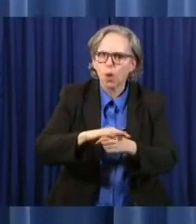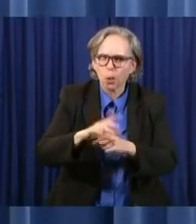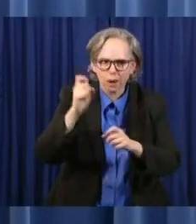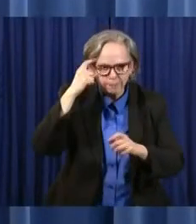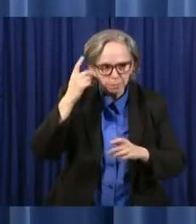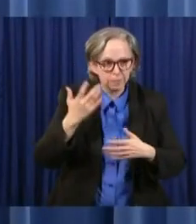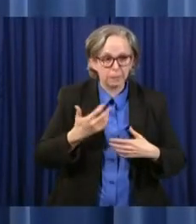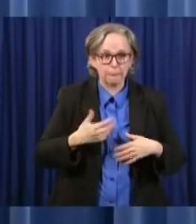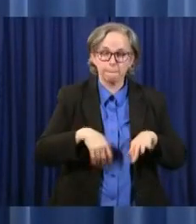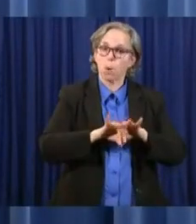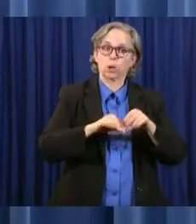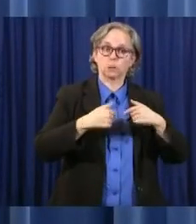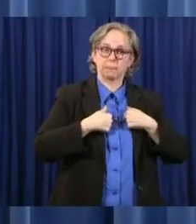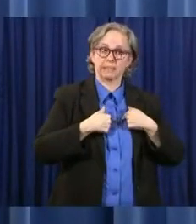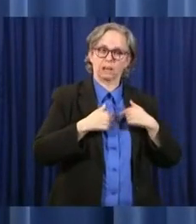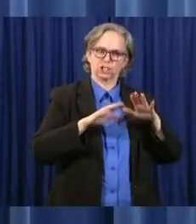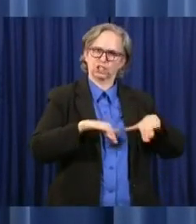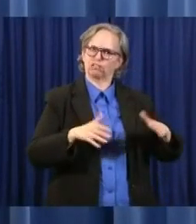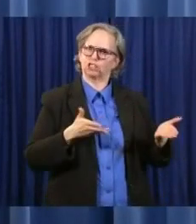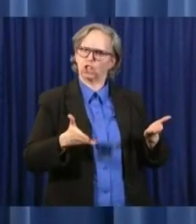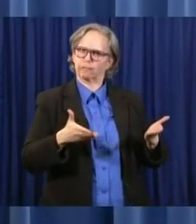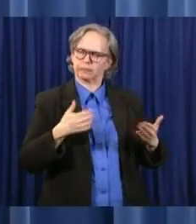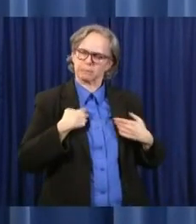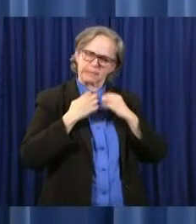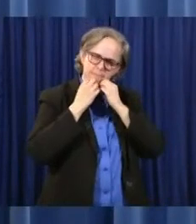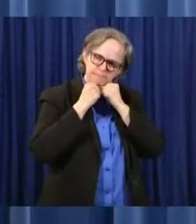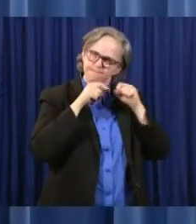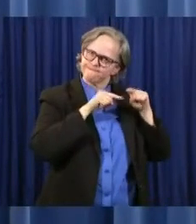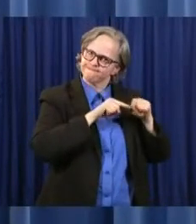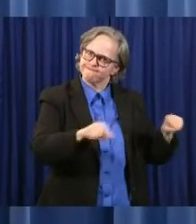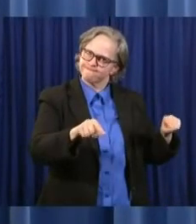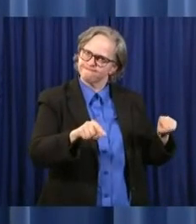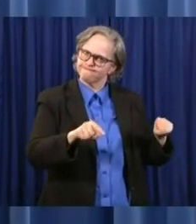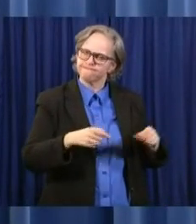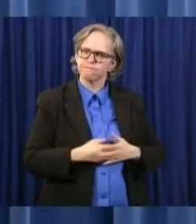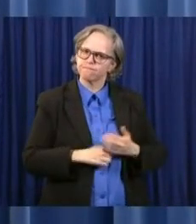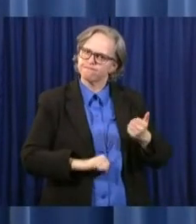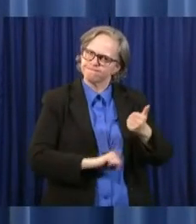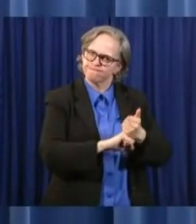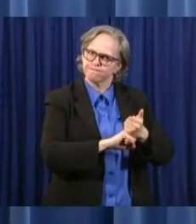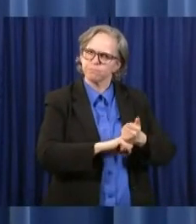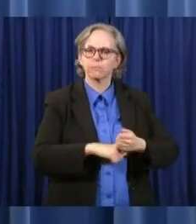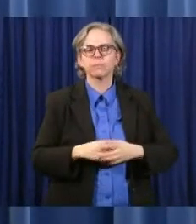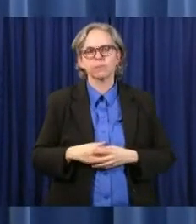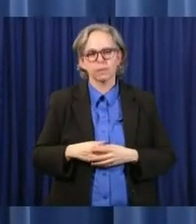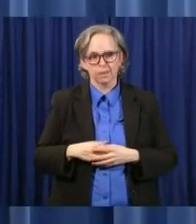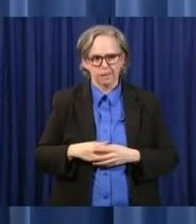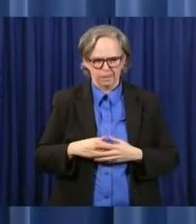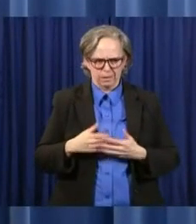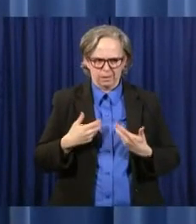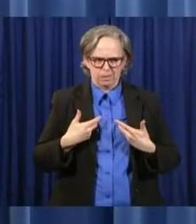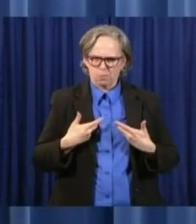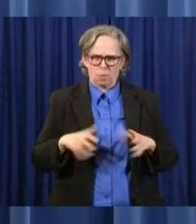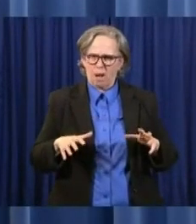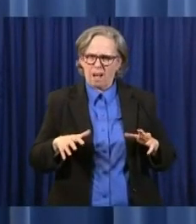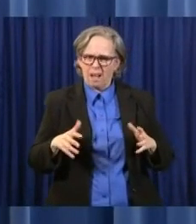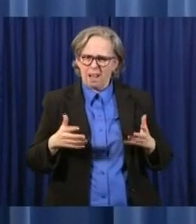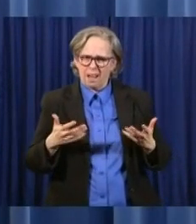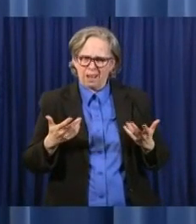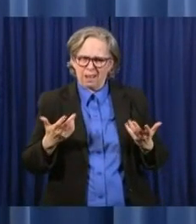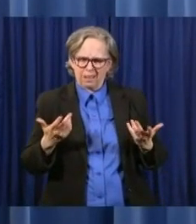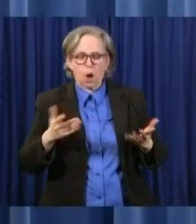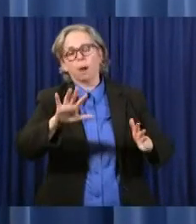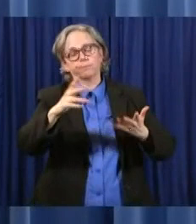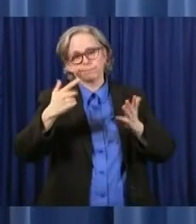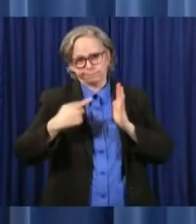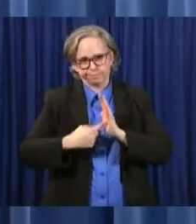Um, you know, we do not want to be in a position, uh, the state, uh, state does not pay that much for